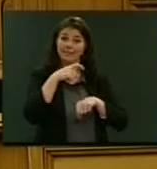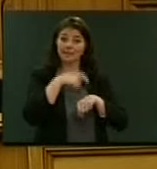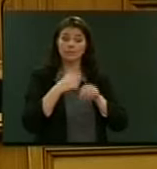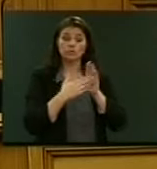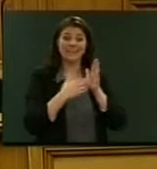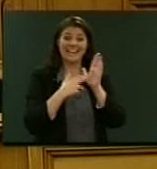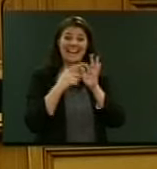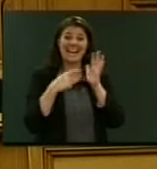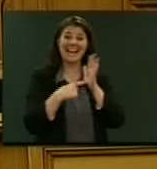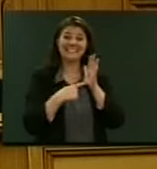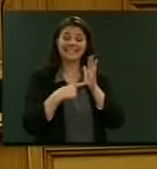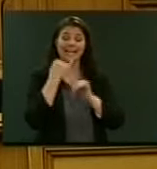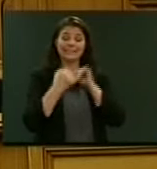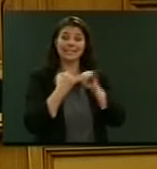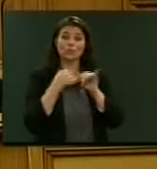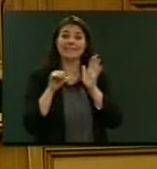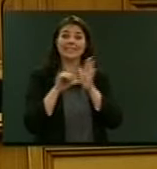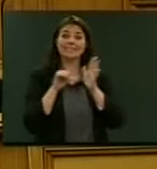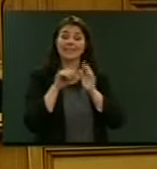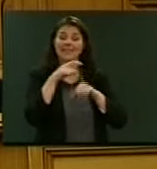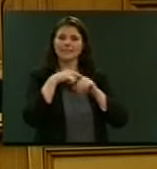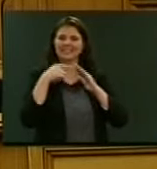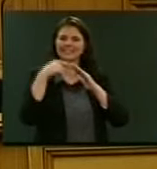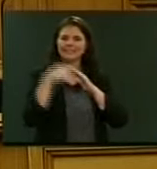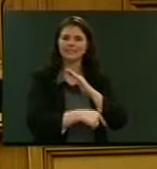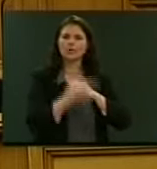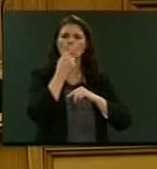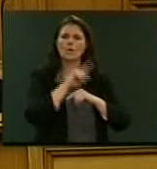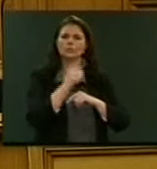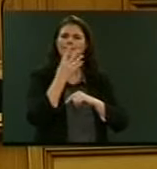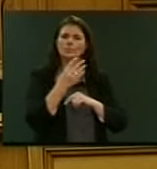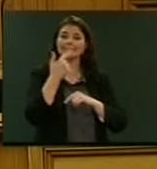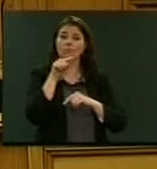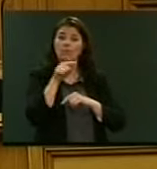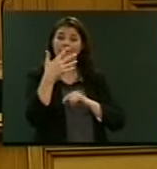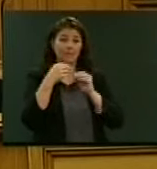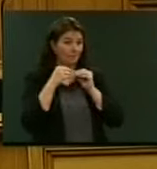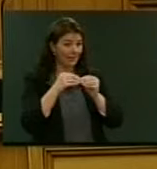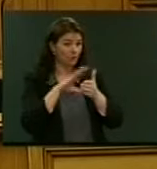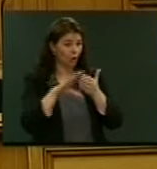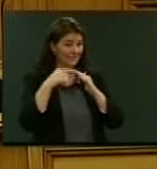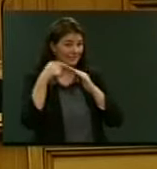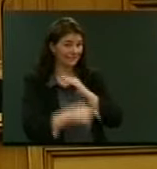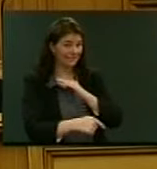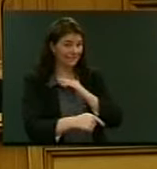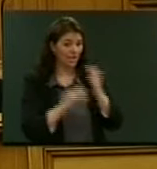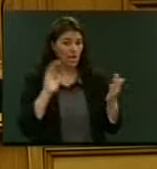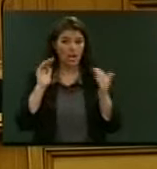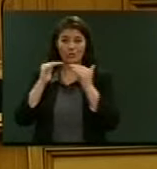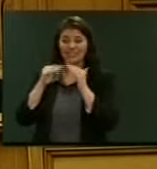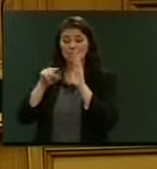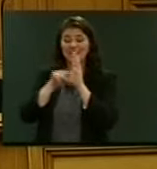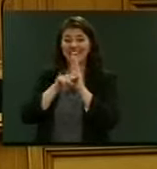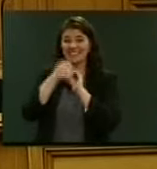international investment position was a deficit of $147.5 billion, equivalent to negative